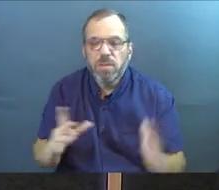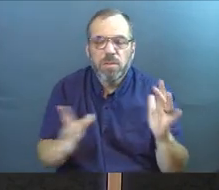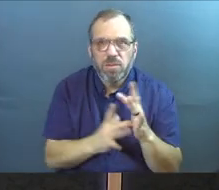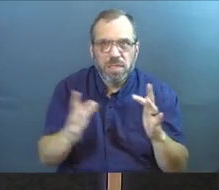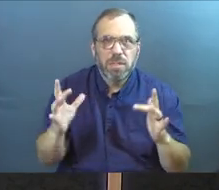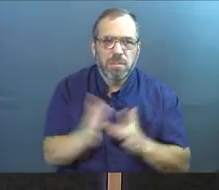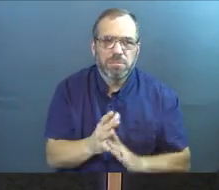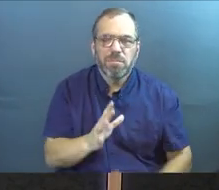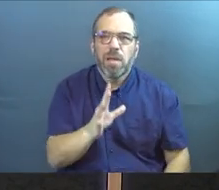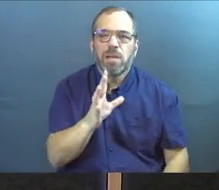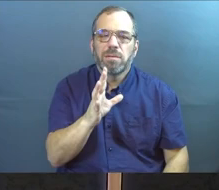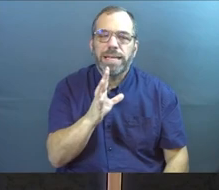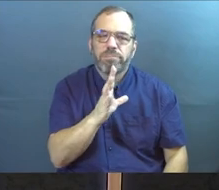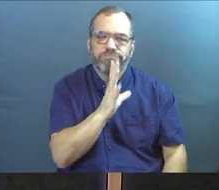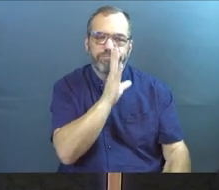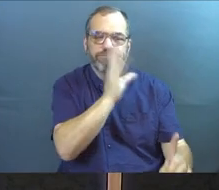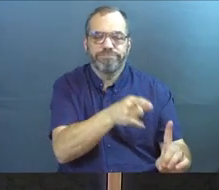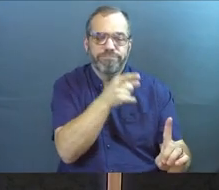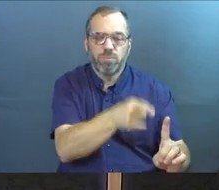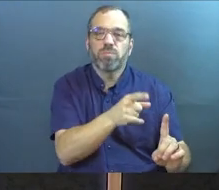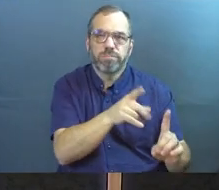is speaking to them.